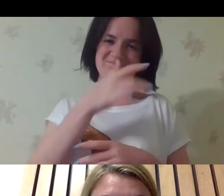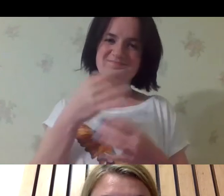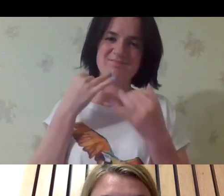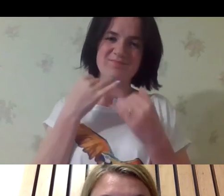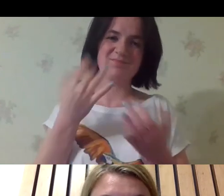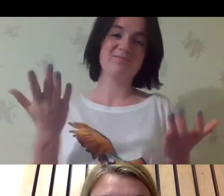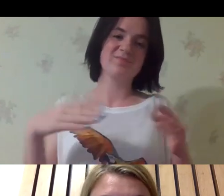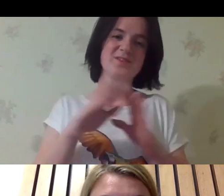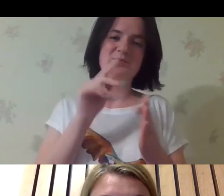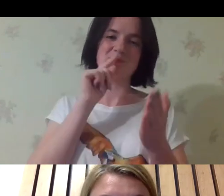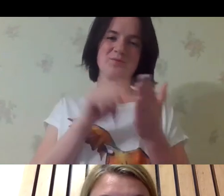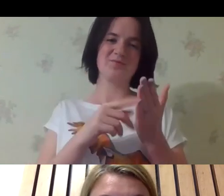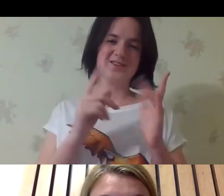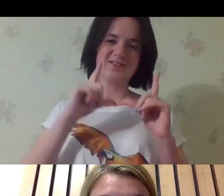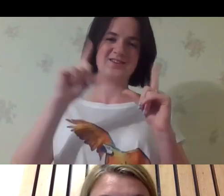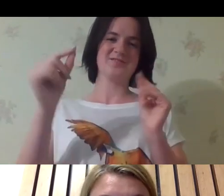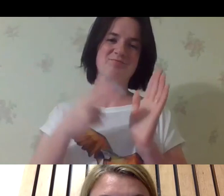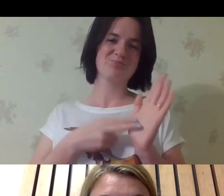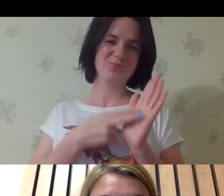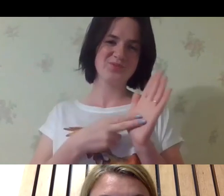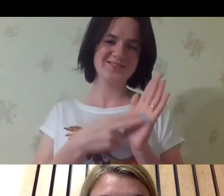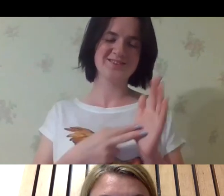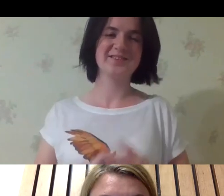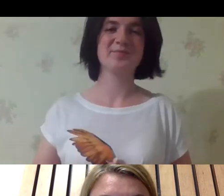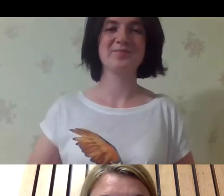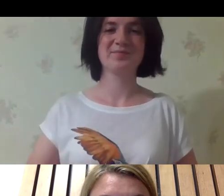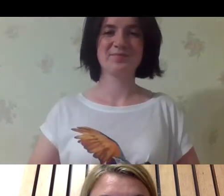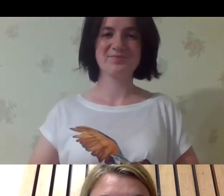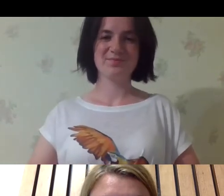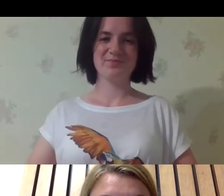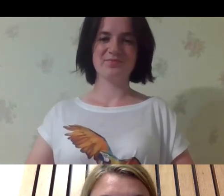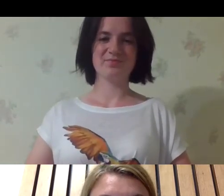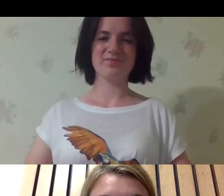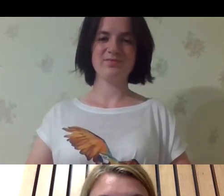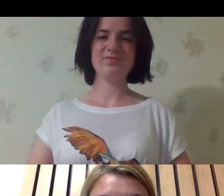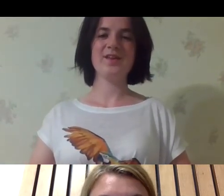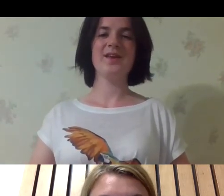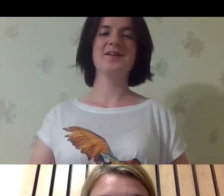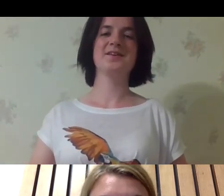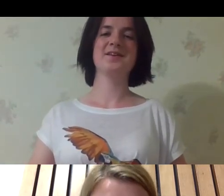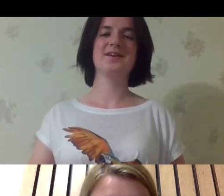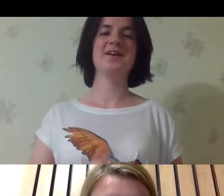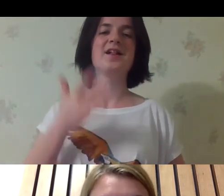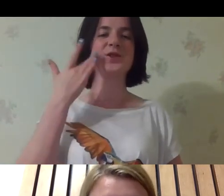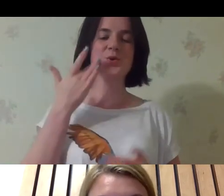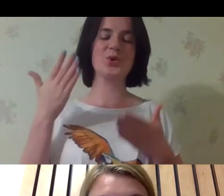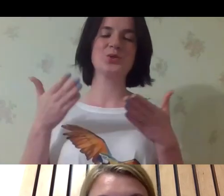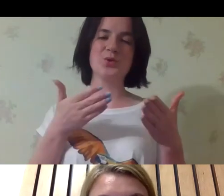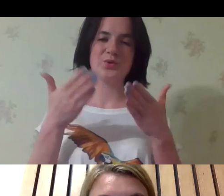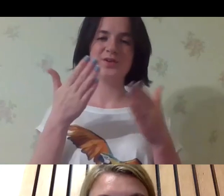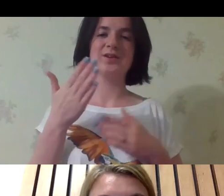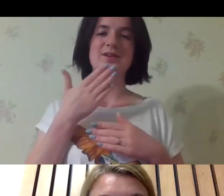Unfortunately, I cannot speak longer. It's just a coincidence that I have to travel. So have a safe trip.